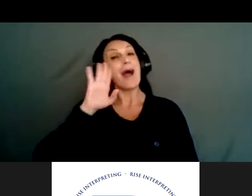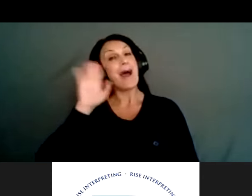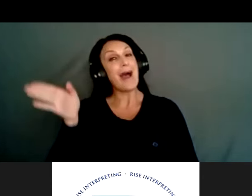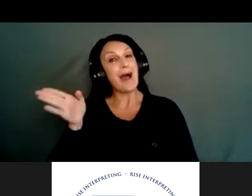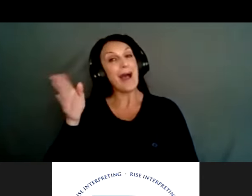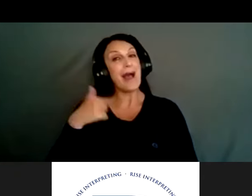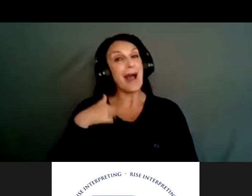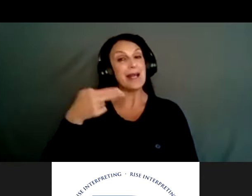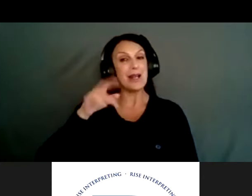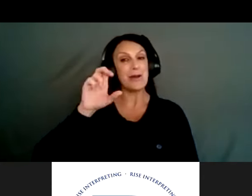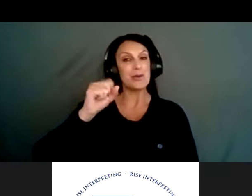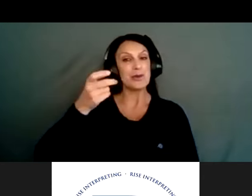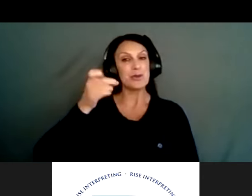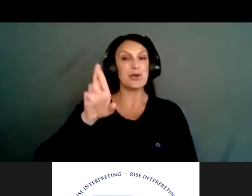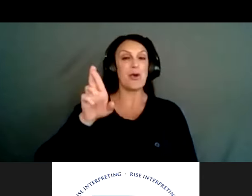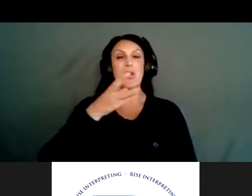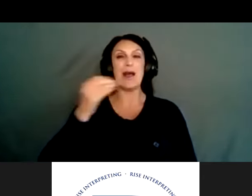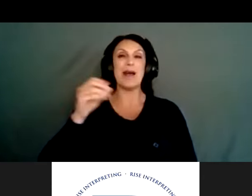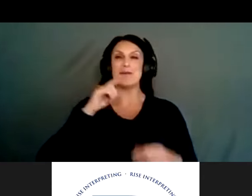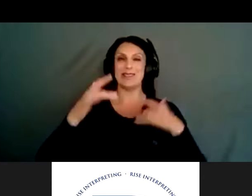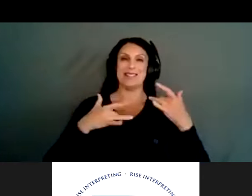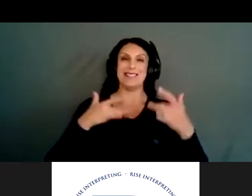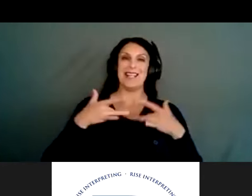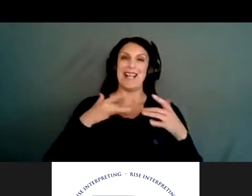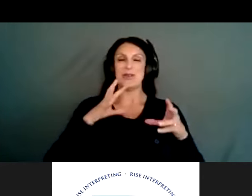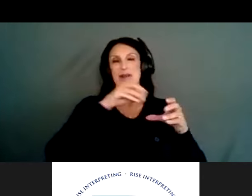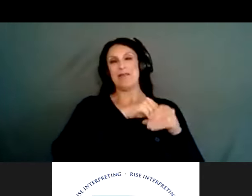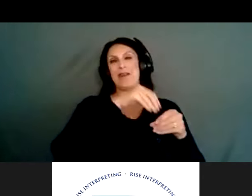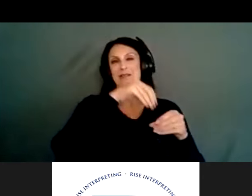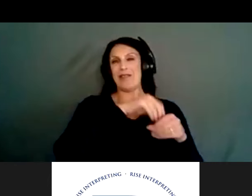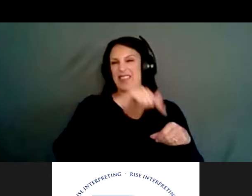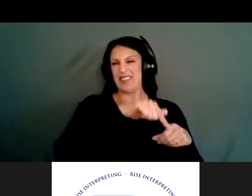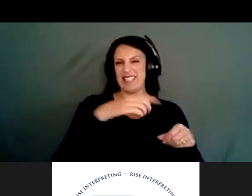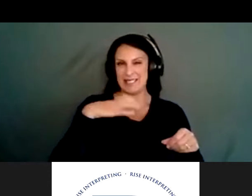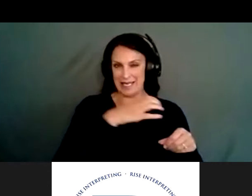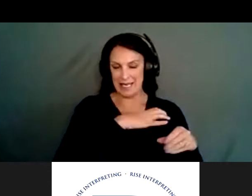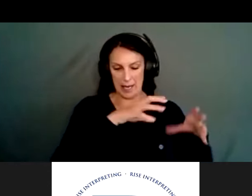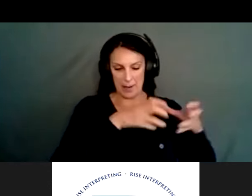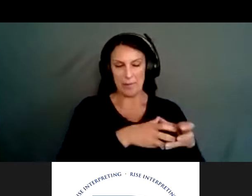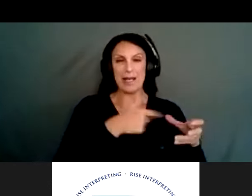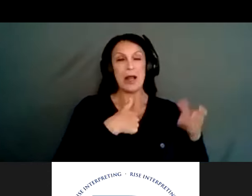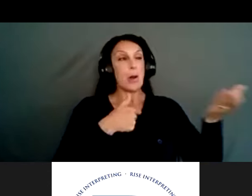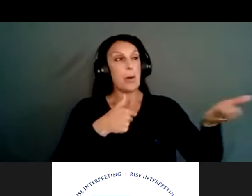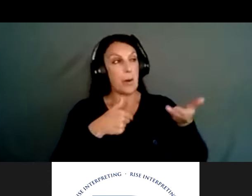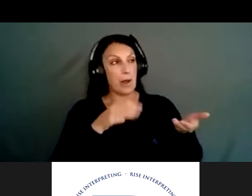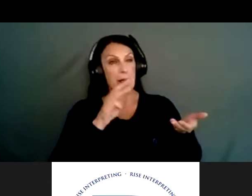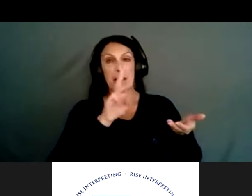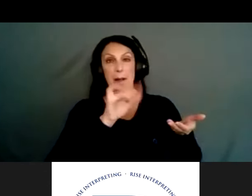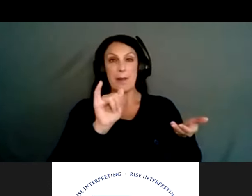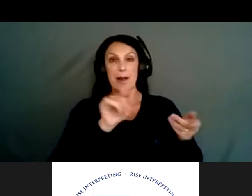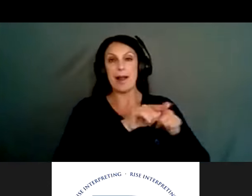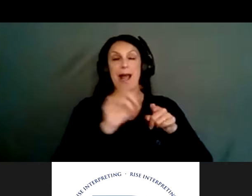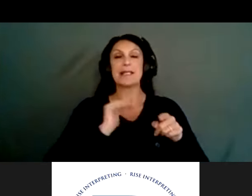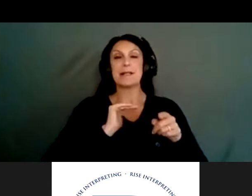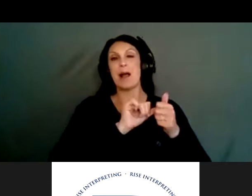and I am really, really excited to be here and to be on this committee. Um, and I welcome Mary, um, as, uh, my co-chair. So